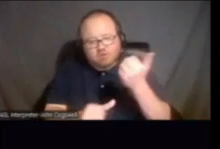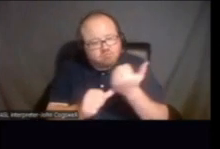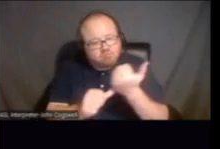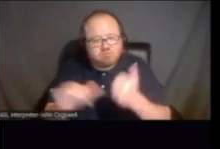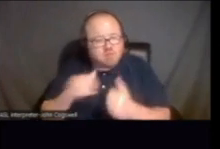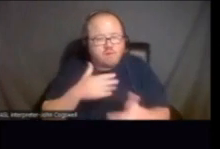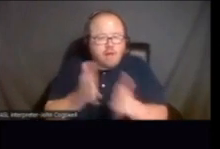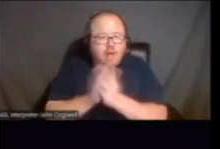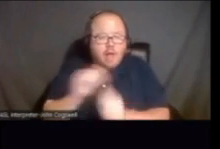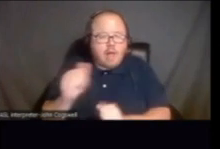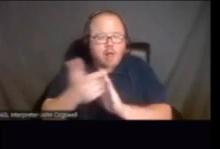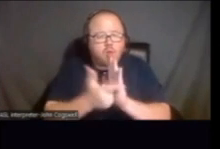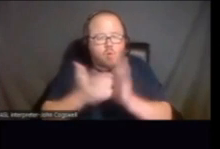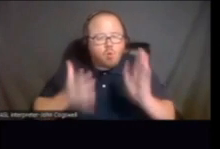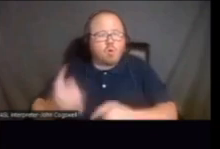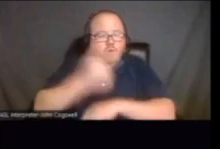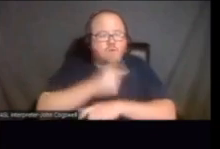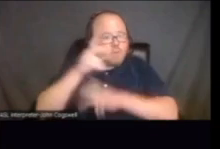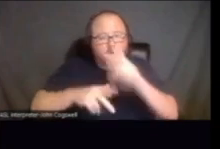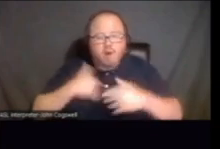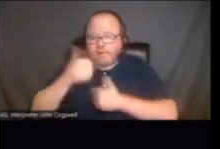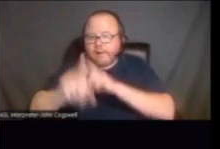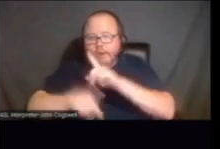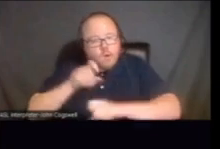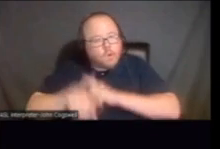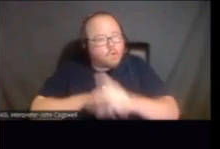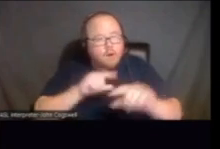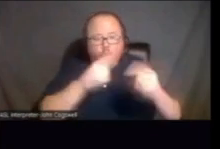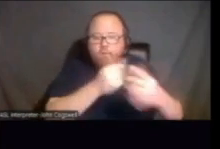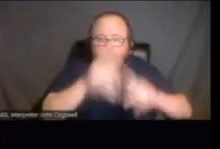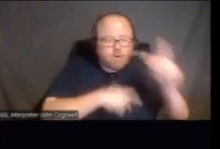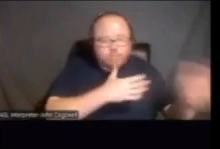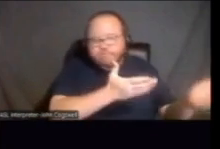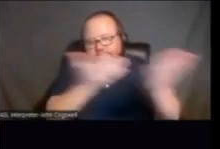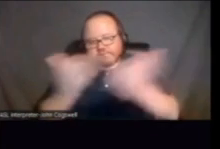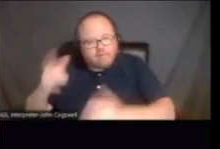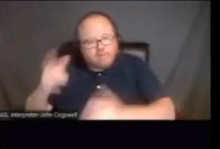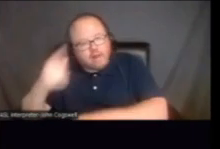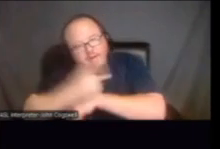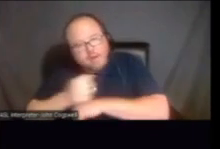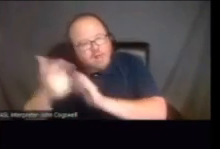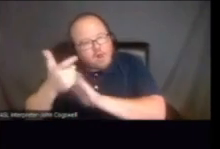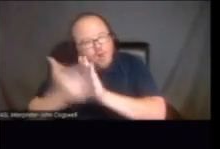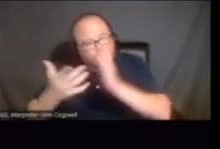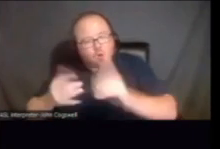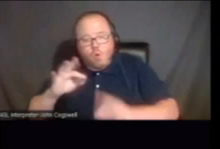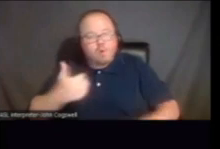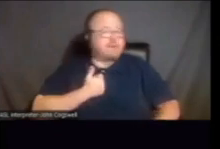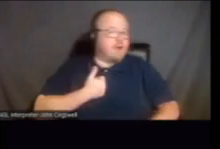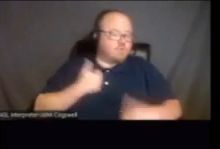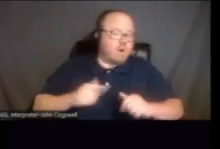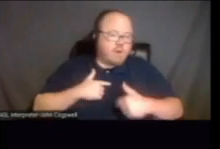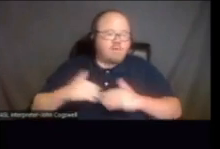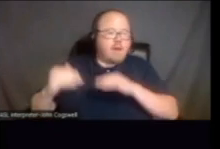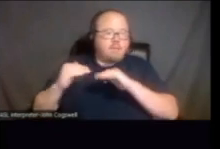have Ask a Lawyer Day that we can coordinate. If people had questions and there's a group of people we can have and have lawyers or if not us ourselves, we've had peer-to